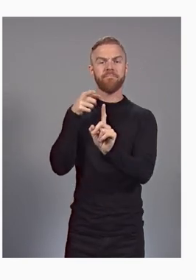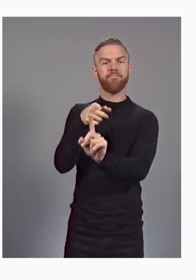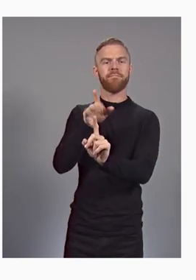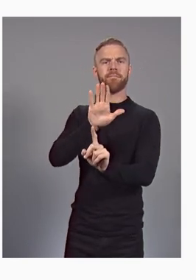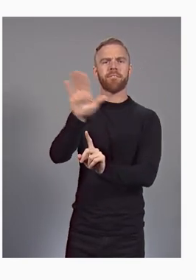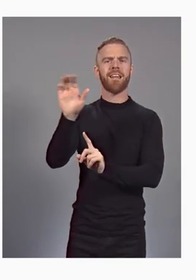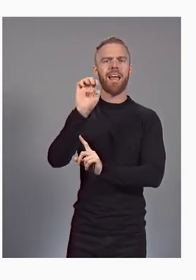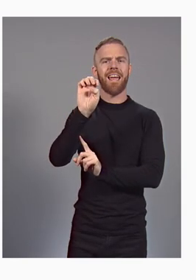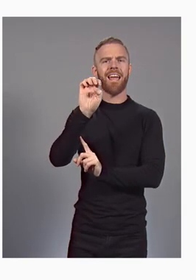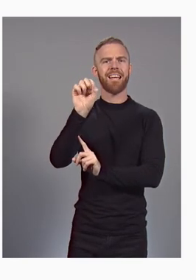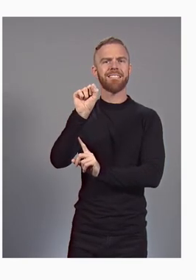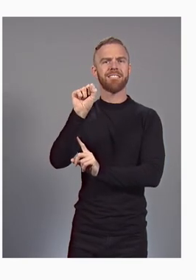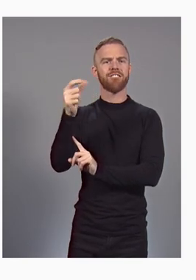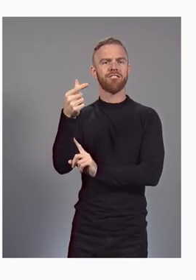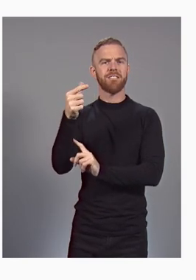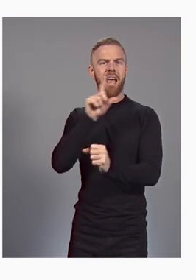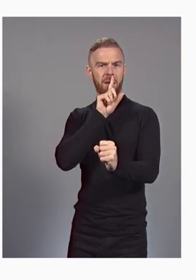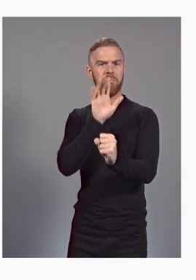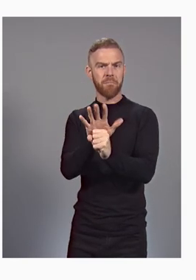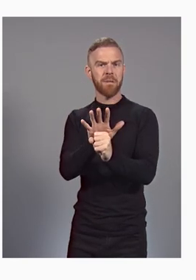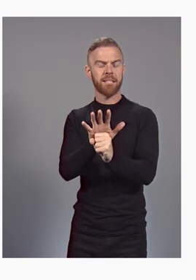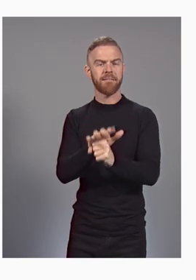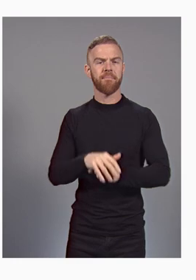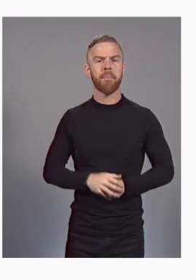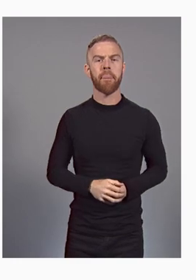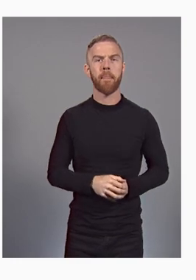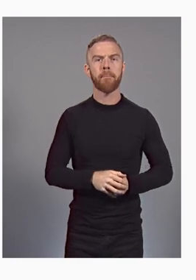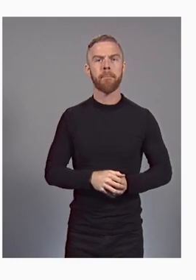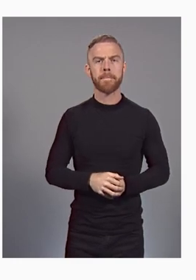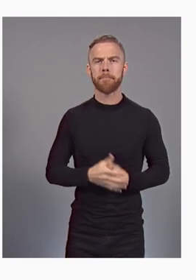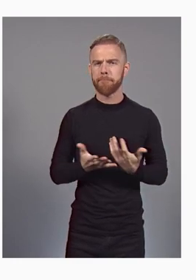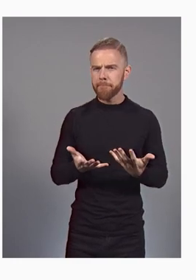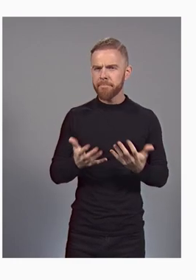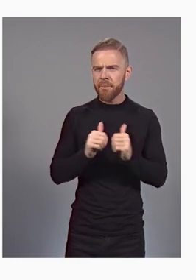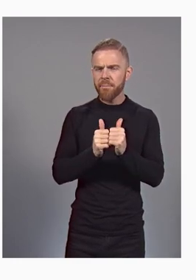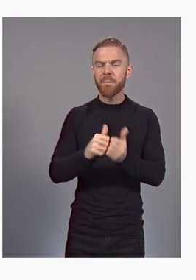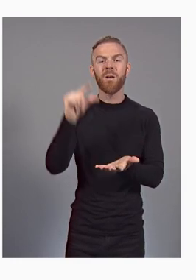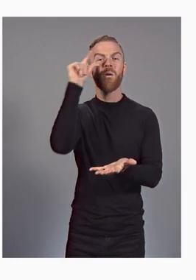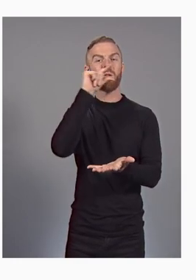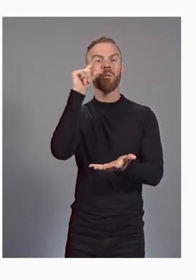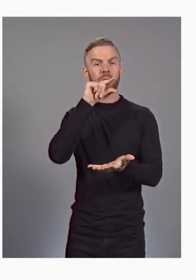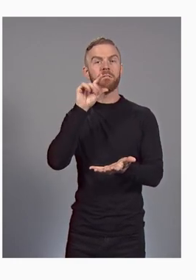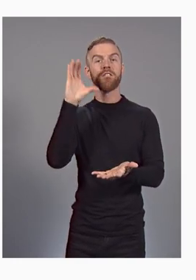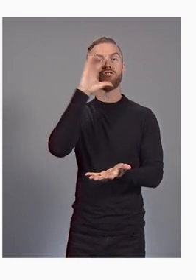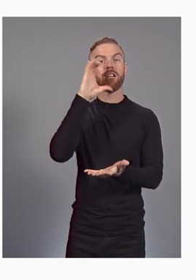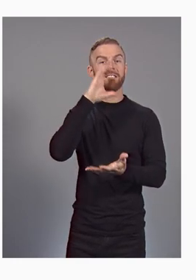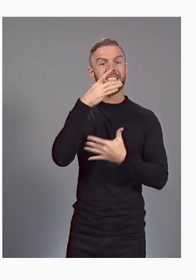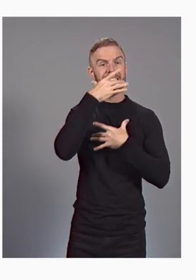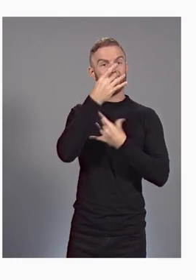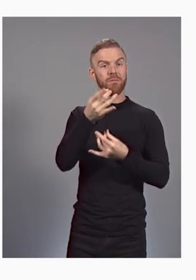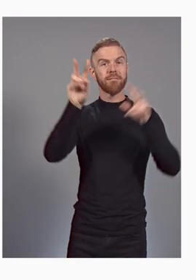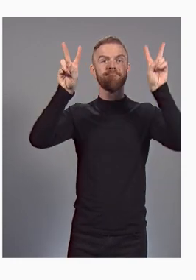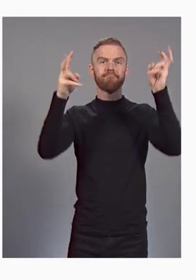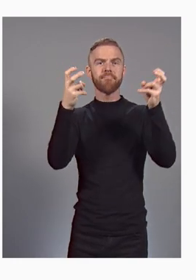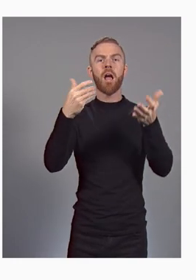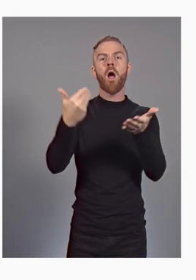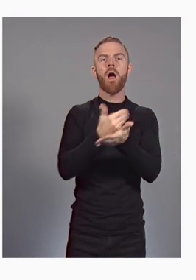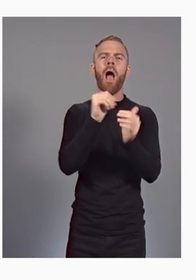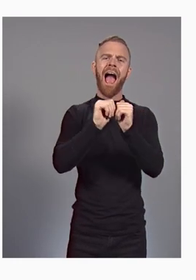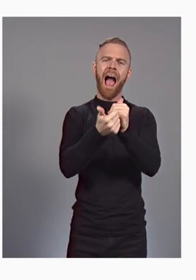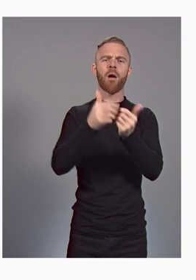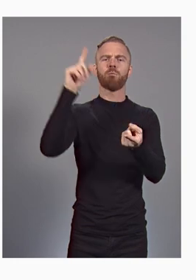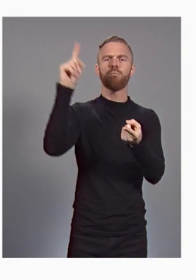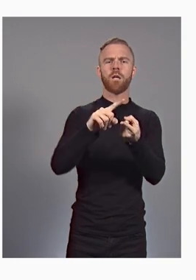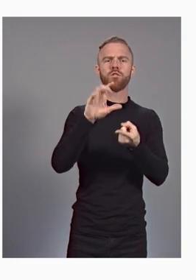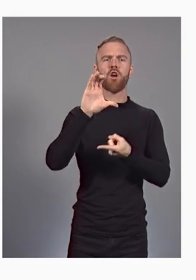improve upon their ESG commitments. Google's search interest for how to reduce my carbon footprint has risen